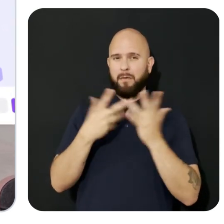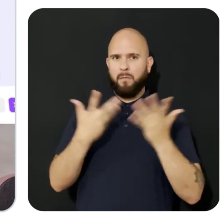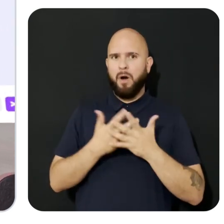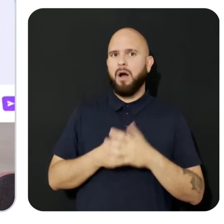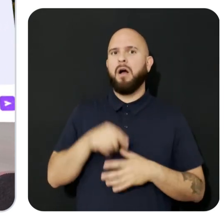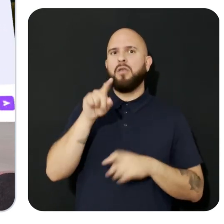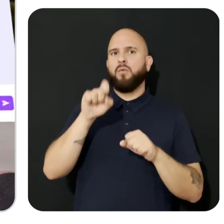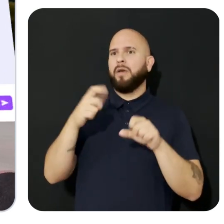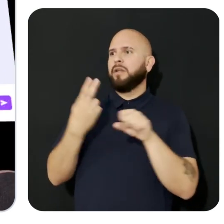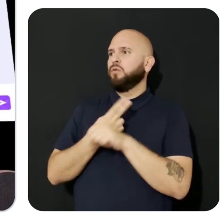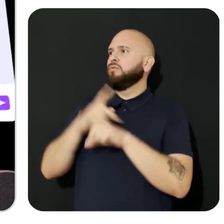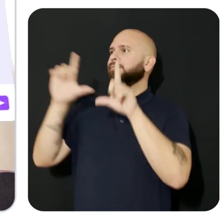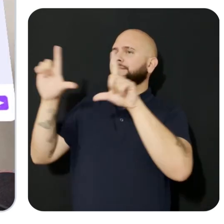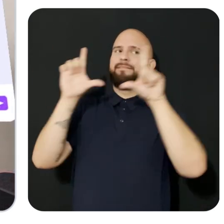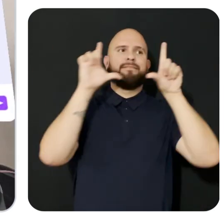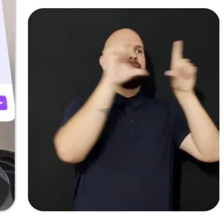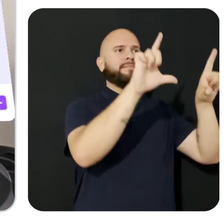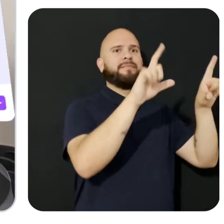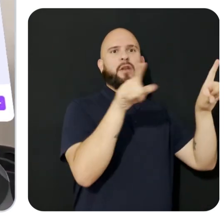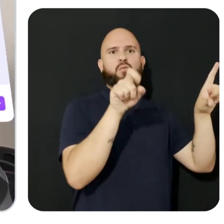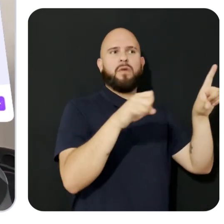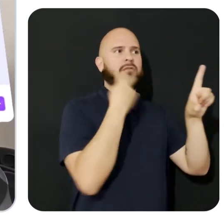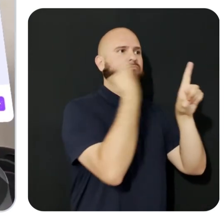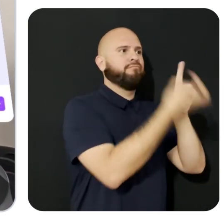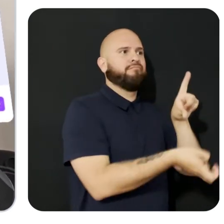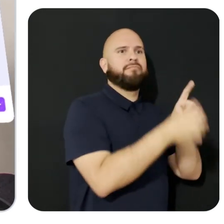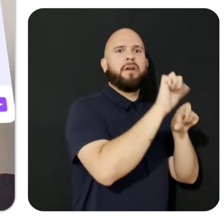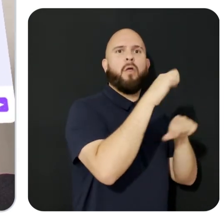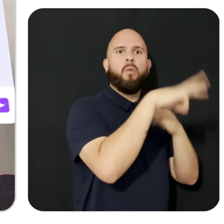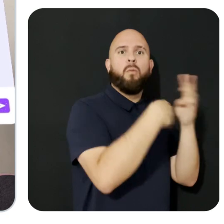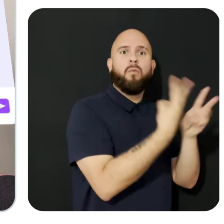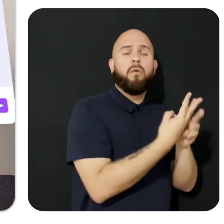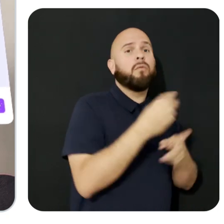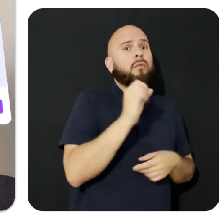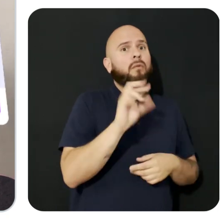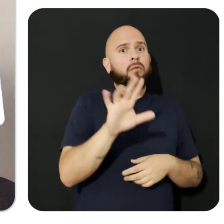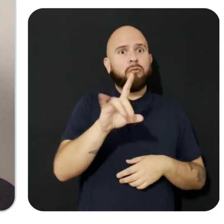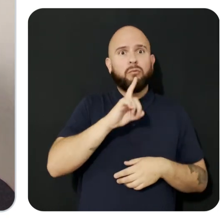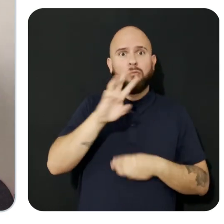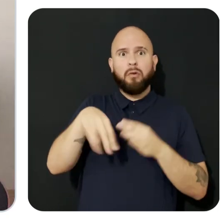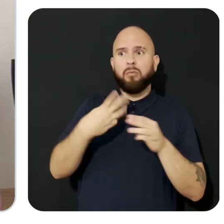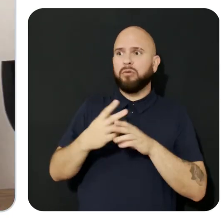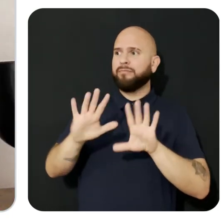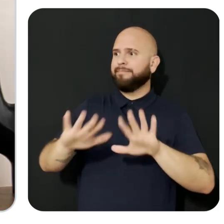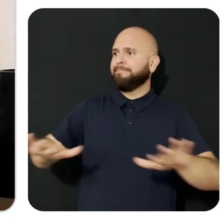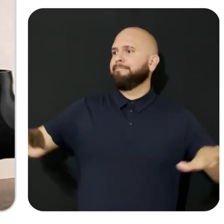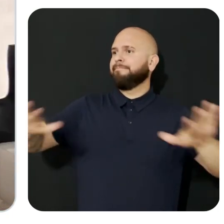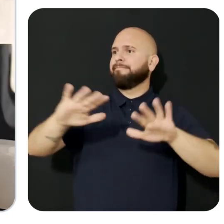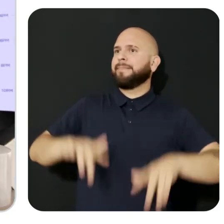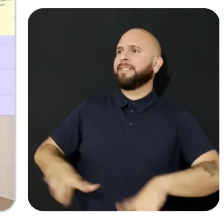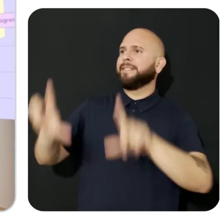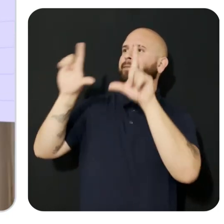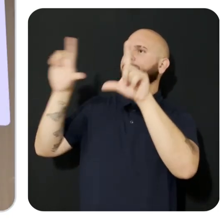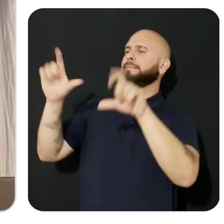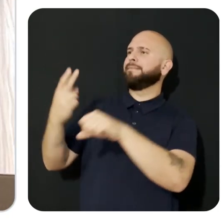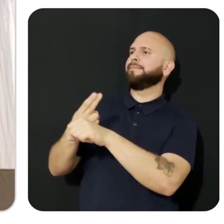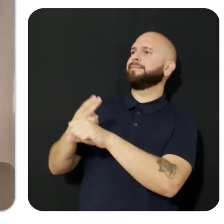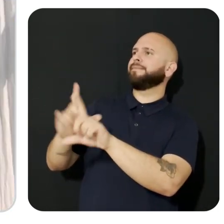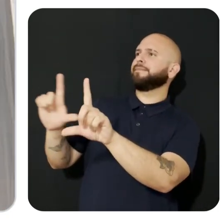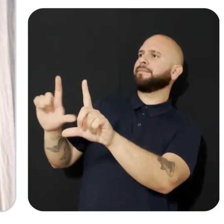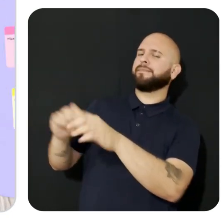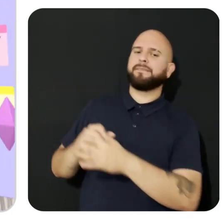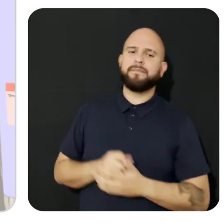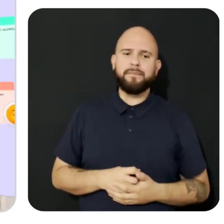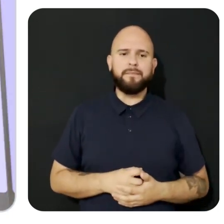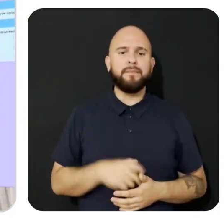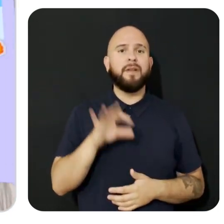that transport you to another world or fixed relative to your actual world. An app like Focus shows